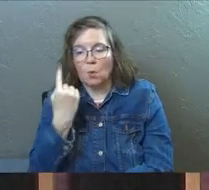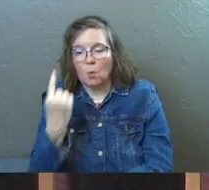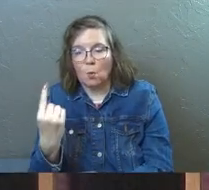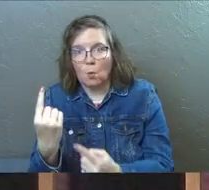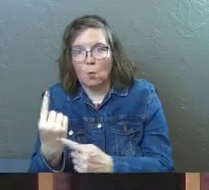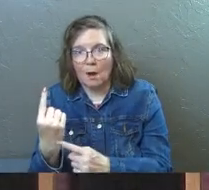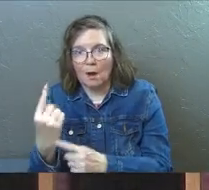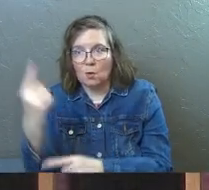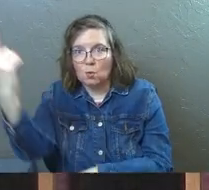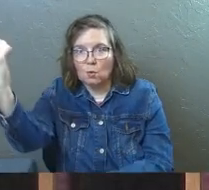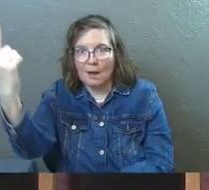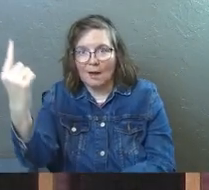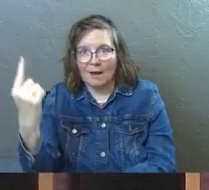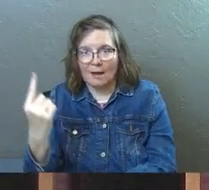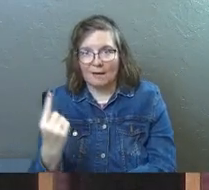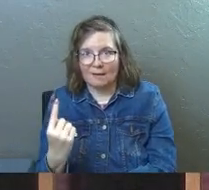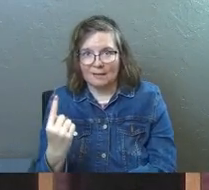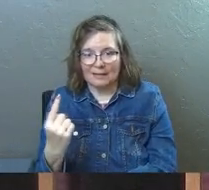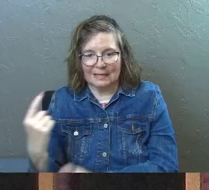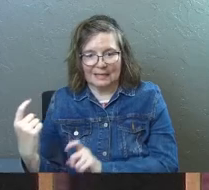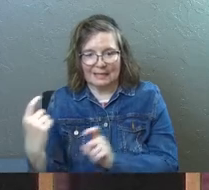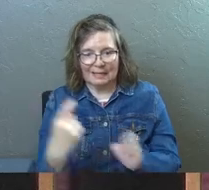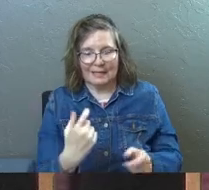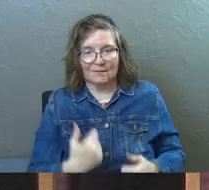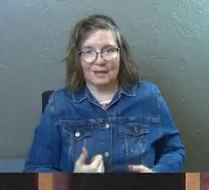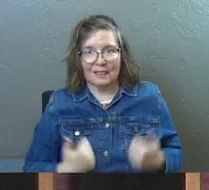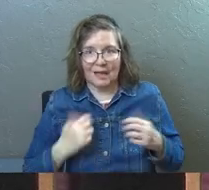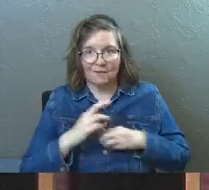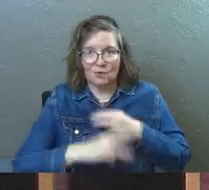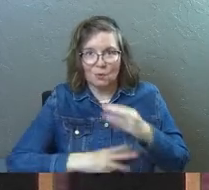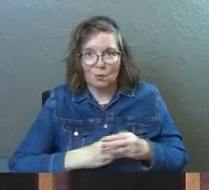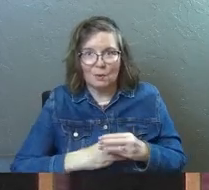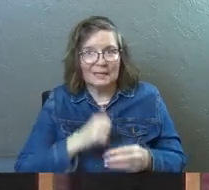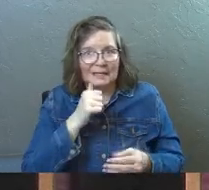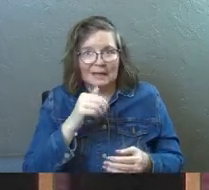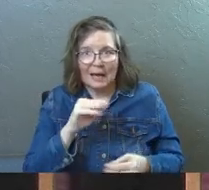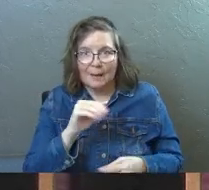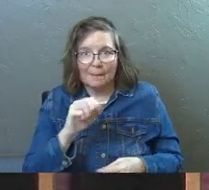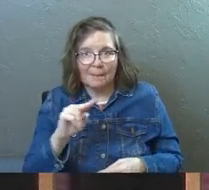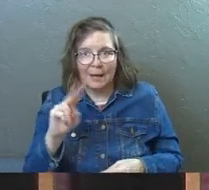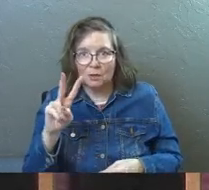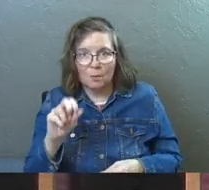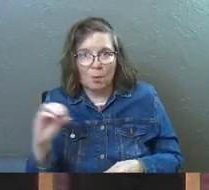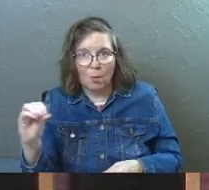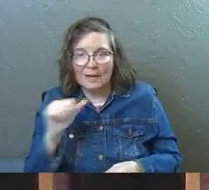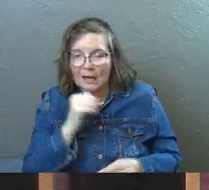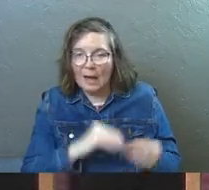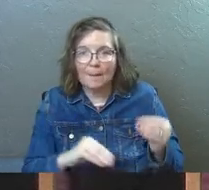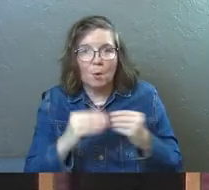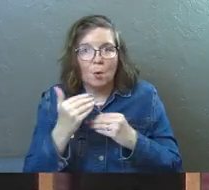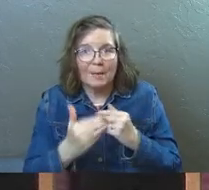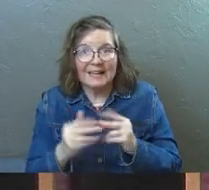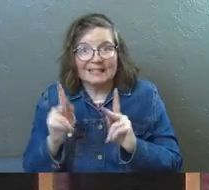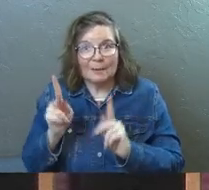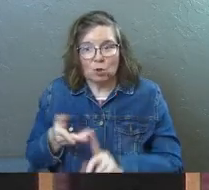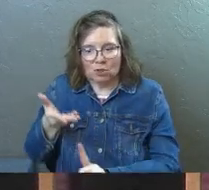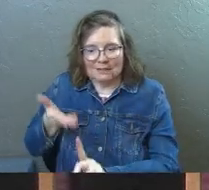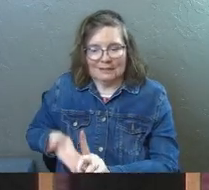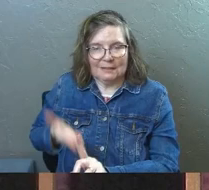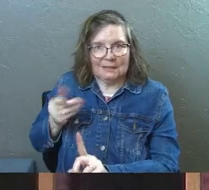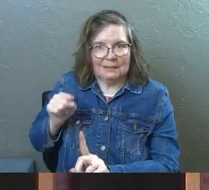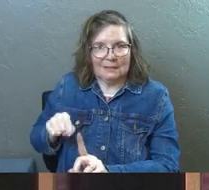one who comes down from heaven and gives life to the world. Listen, it's not manna 2.0. It's not more bread. It's a person.